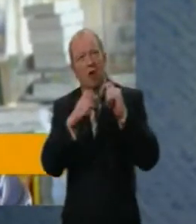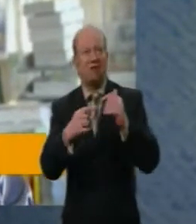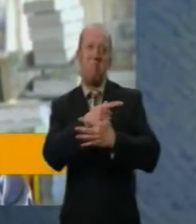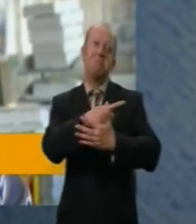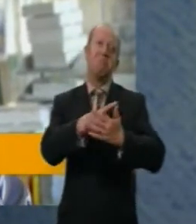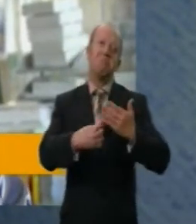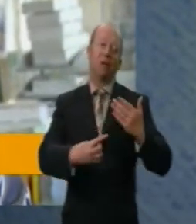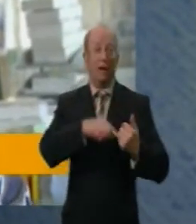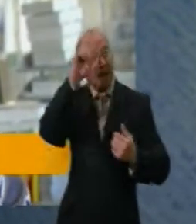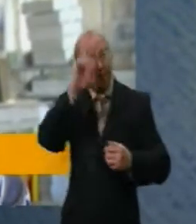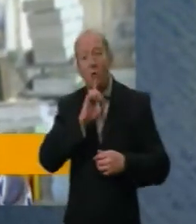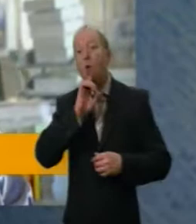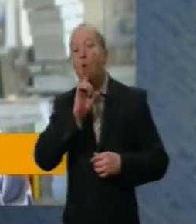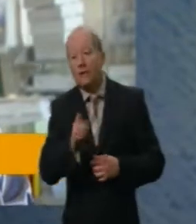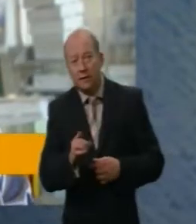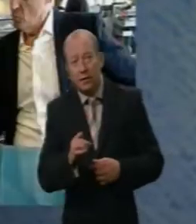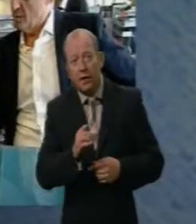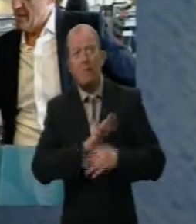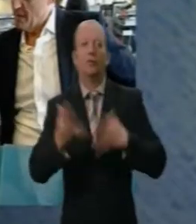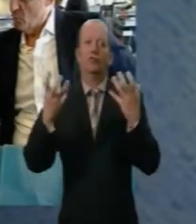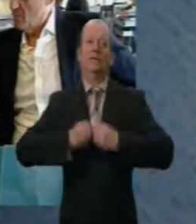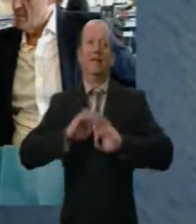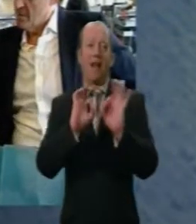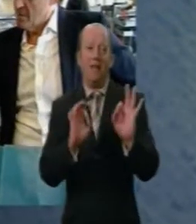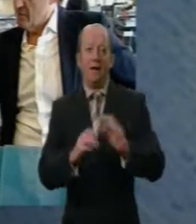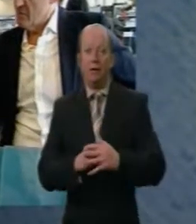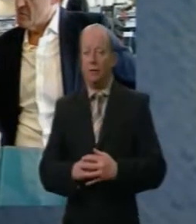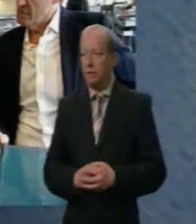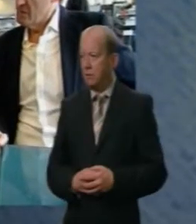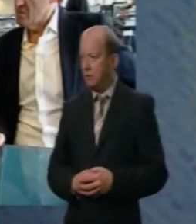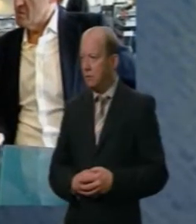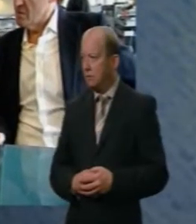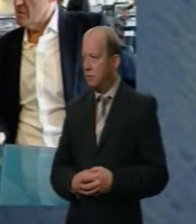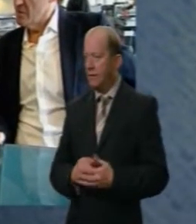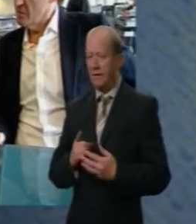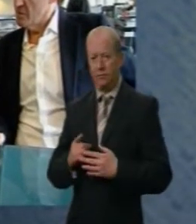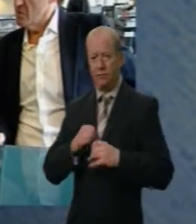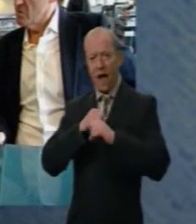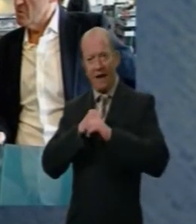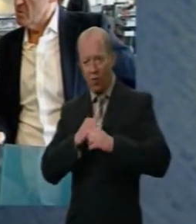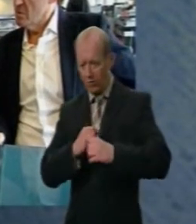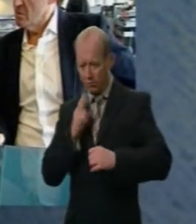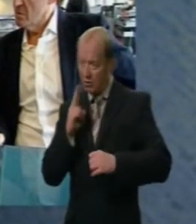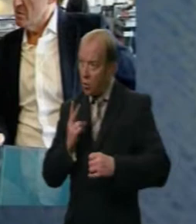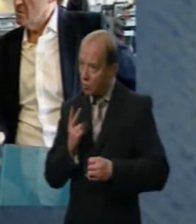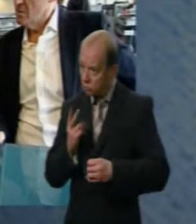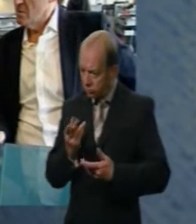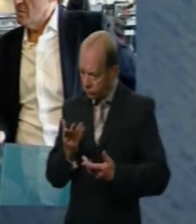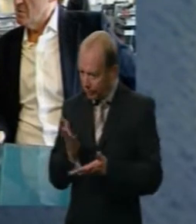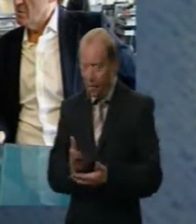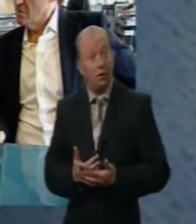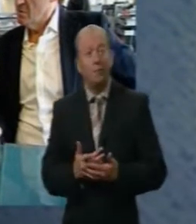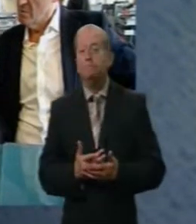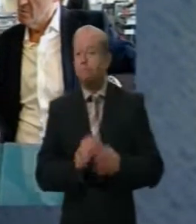they didn't receive them. How convincing are these adverts? Brilliant. They're very good, very large, glossy